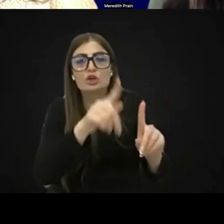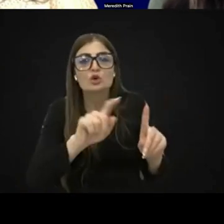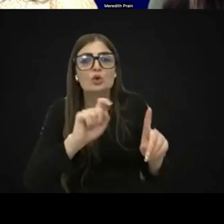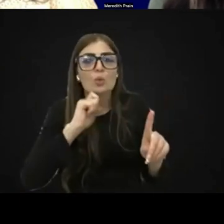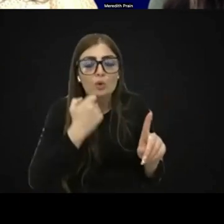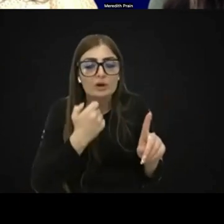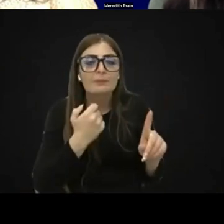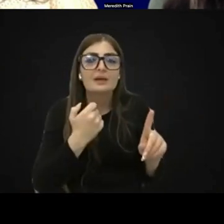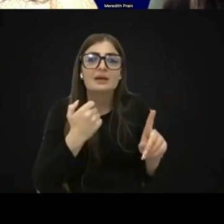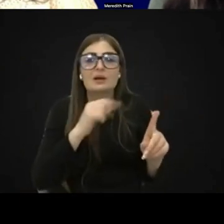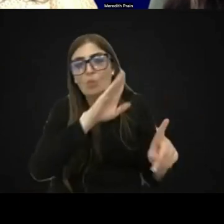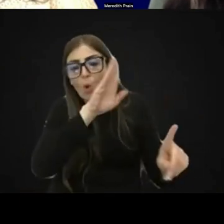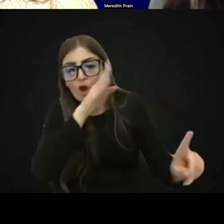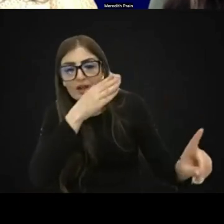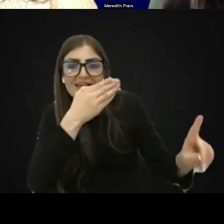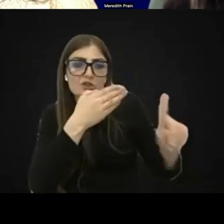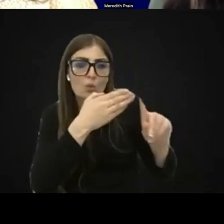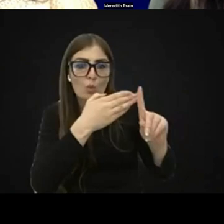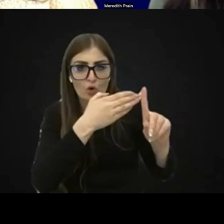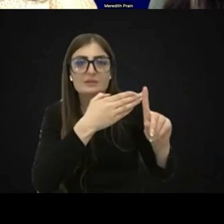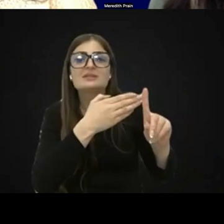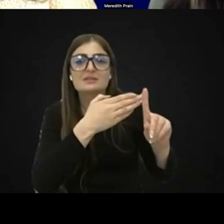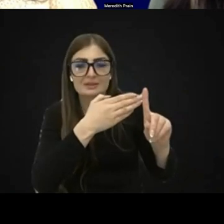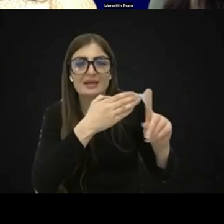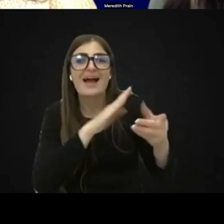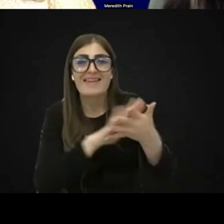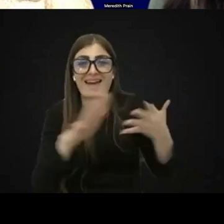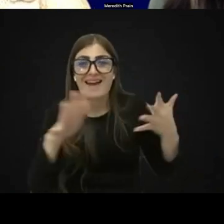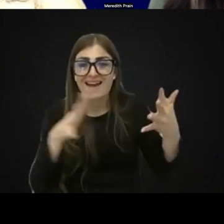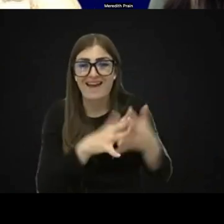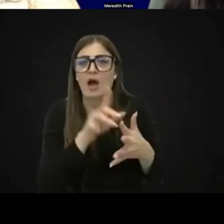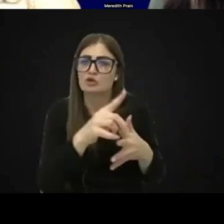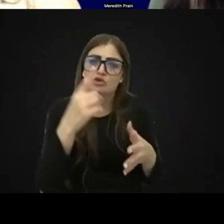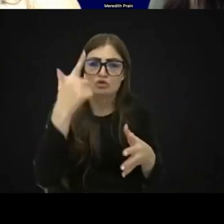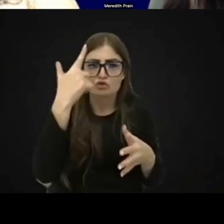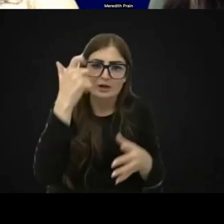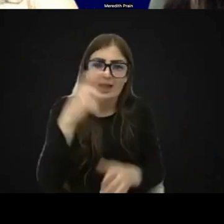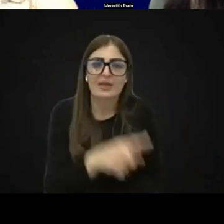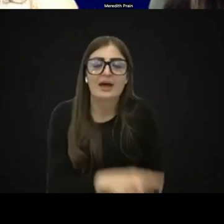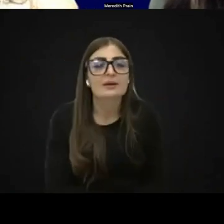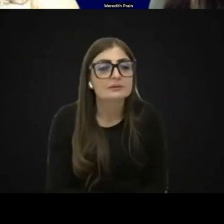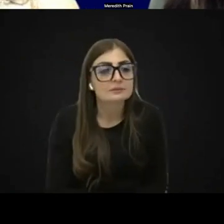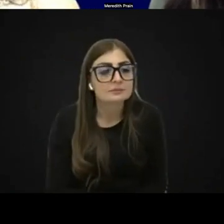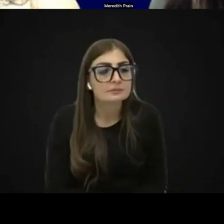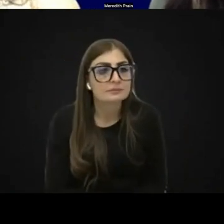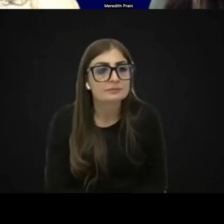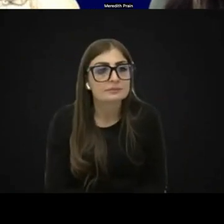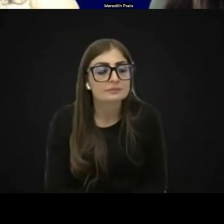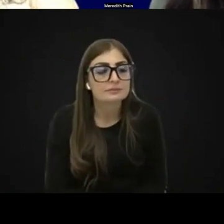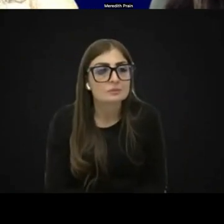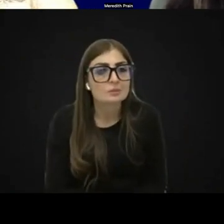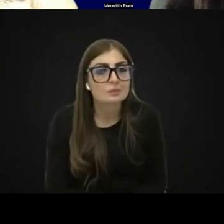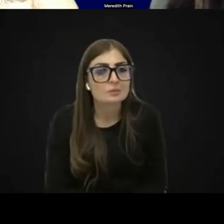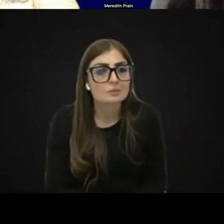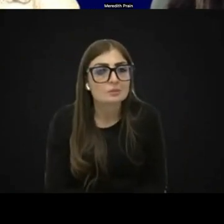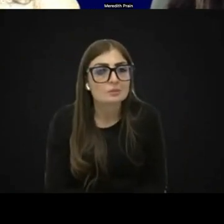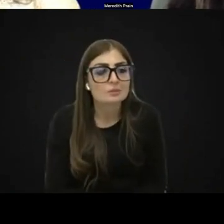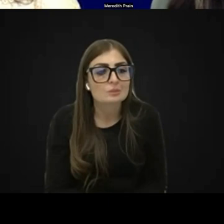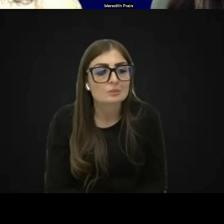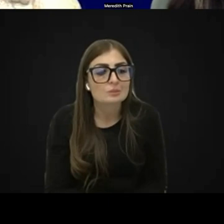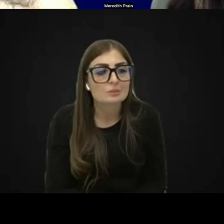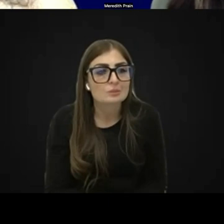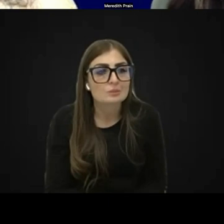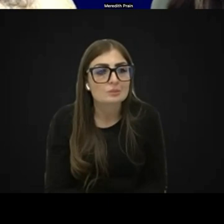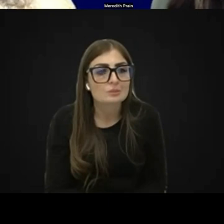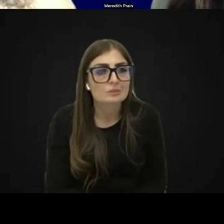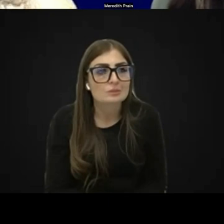working towards? Um, and how are these generated? Um, so the goals that I work, so the